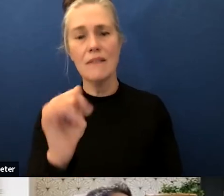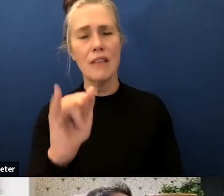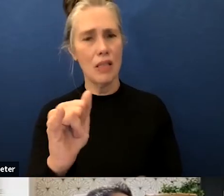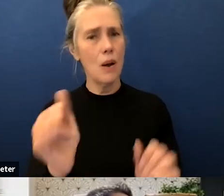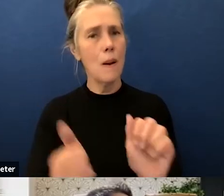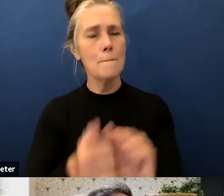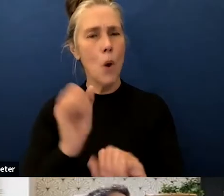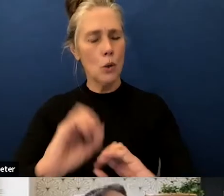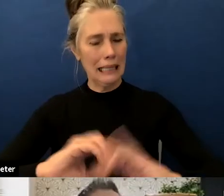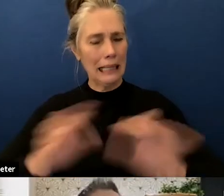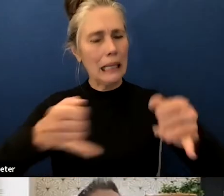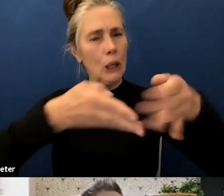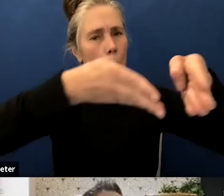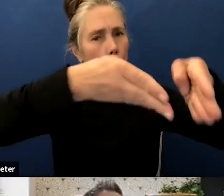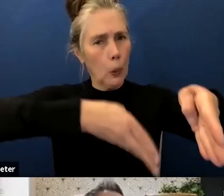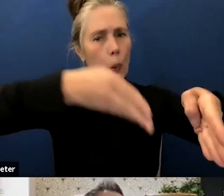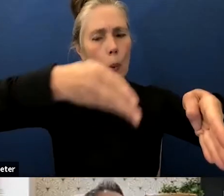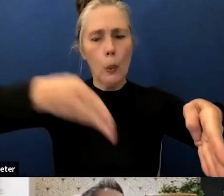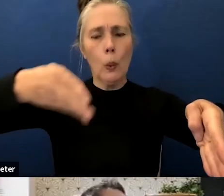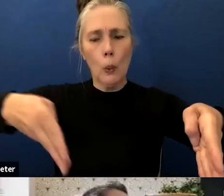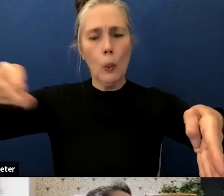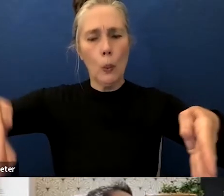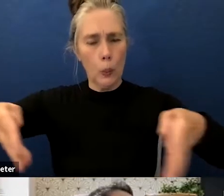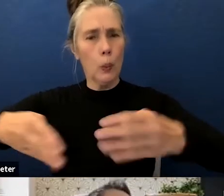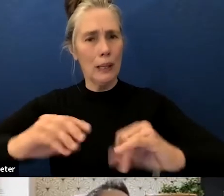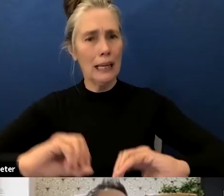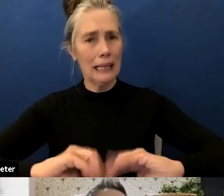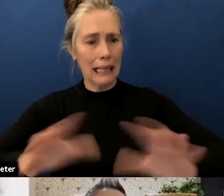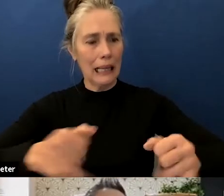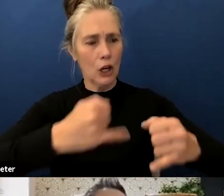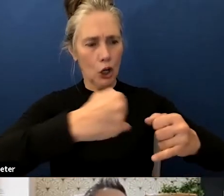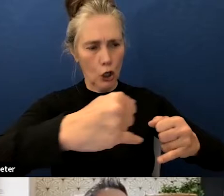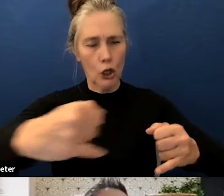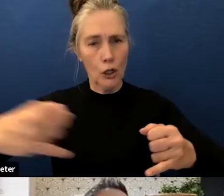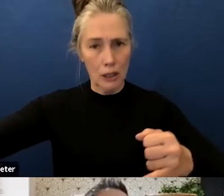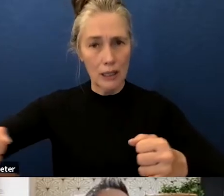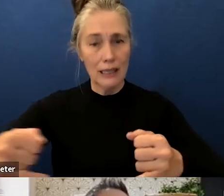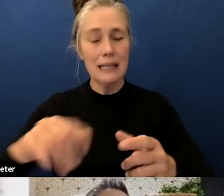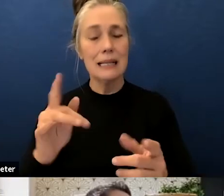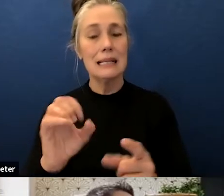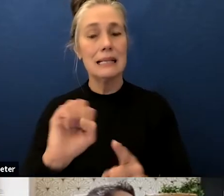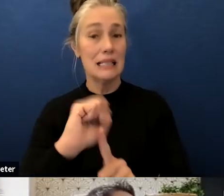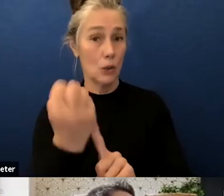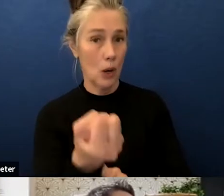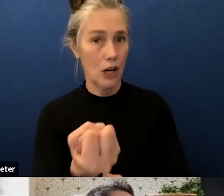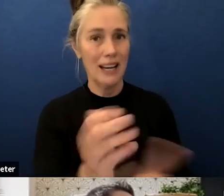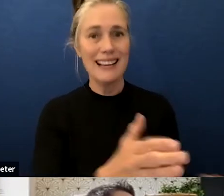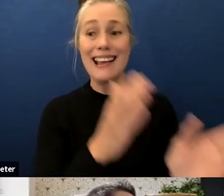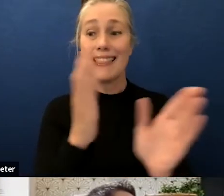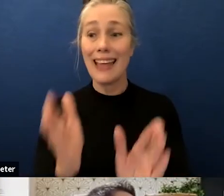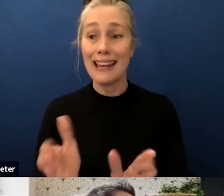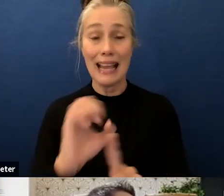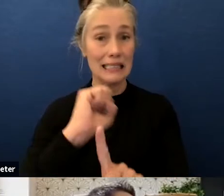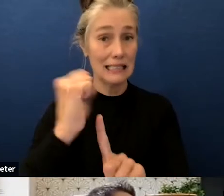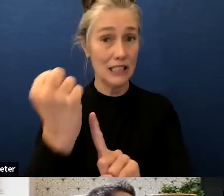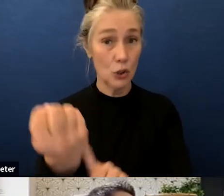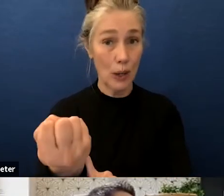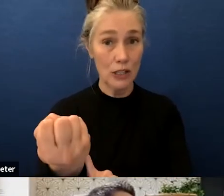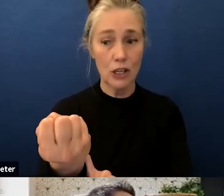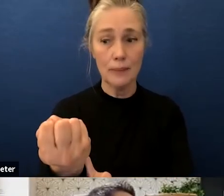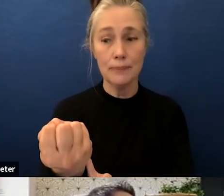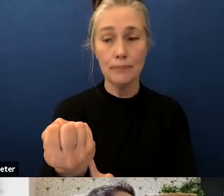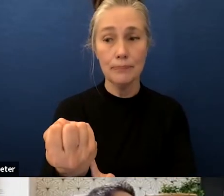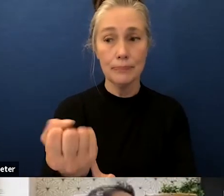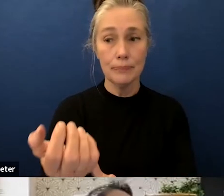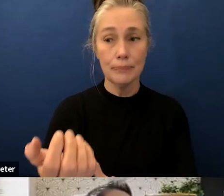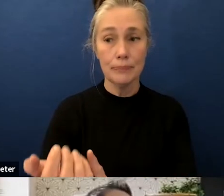so going to the next uh scenario here what we did initially and we have two